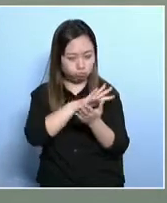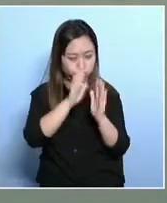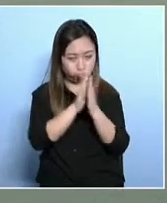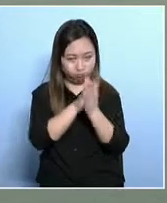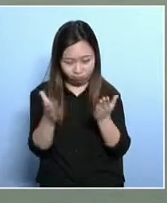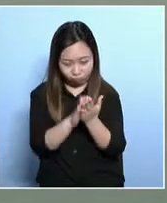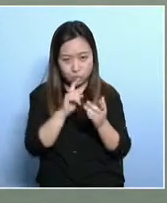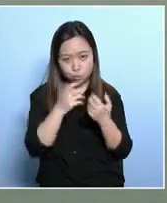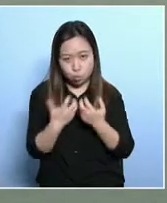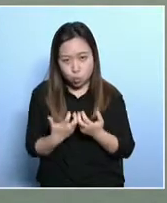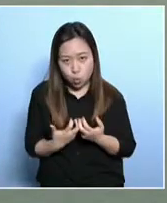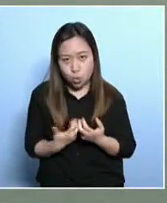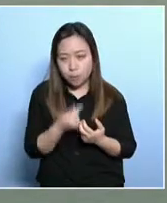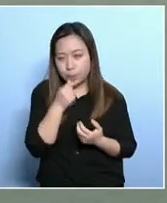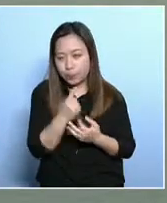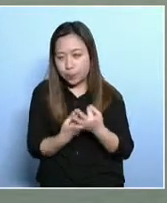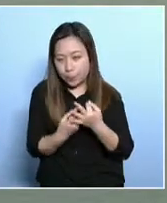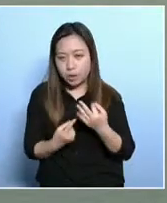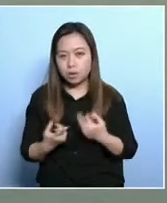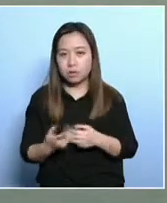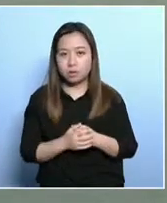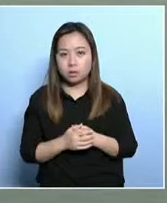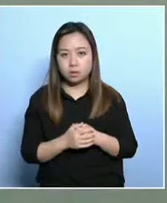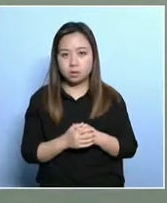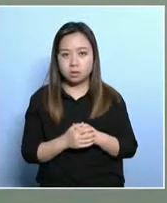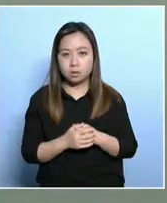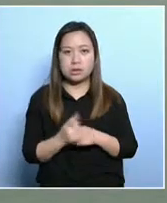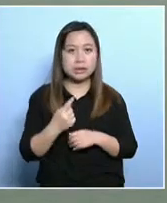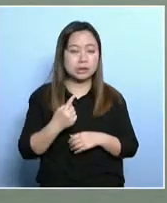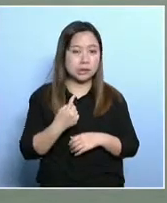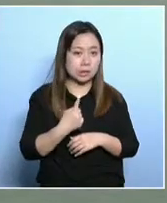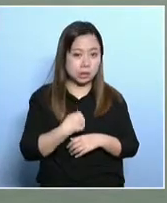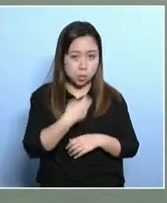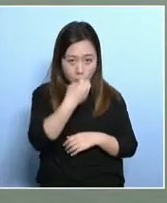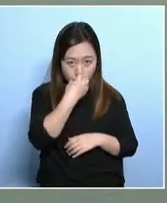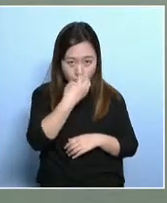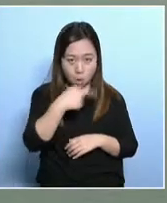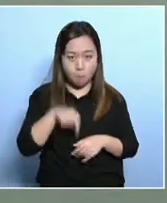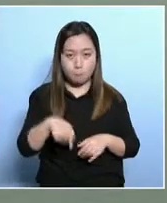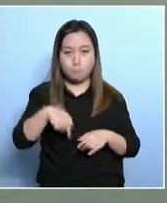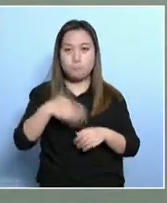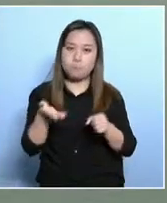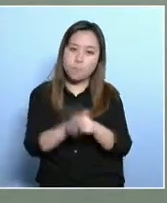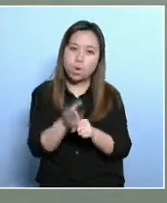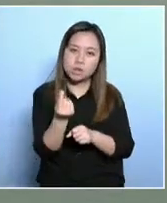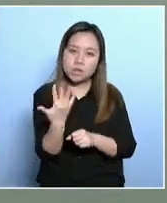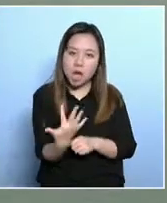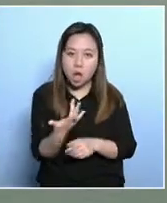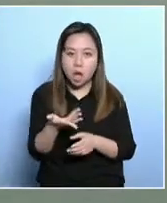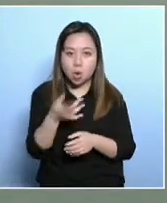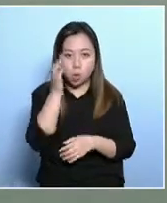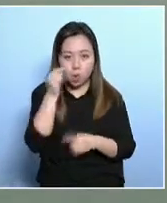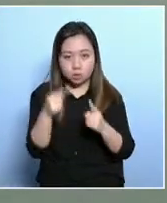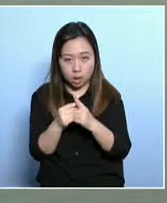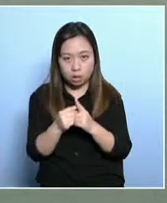to read the report on poverty. There are statistics on the poverty gap. So as